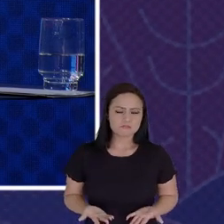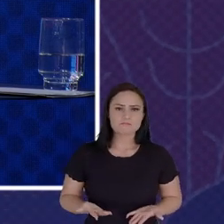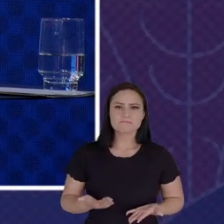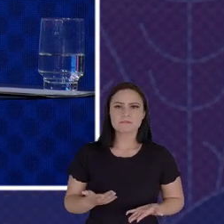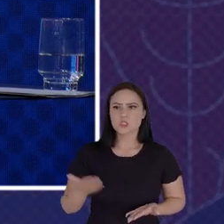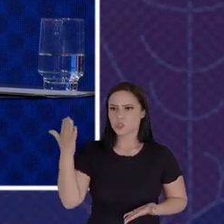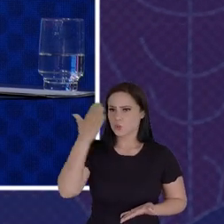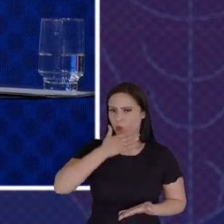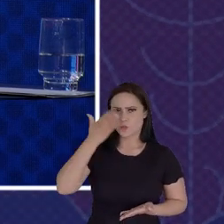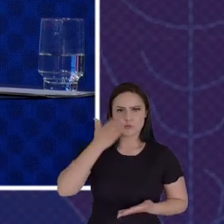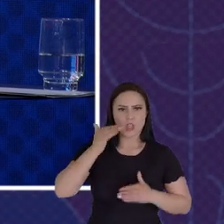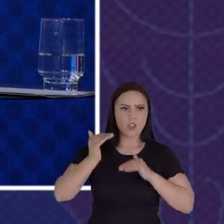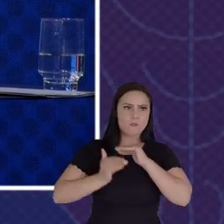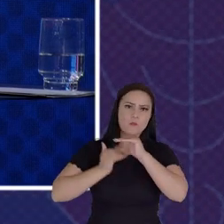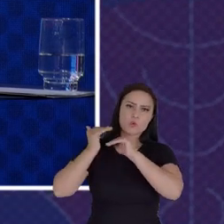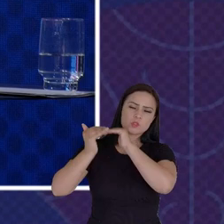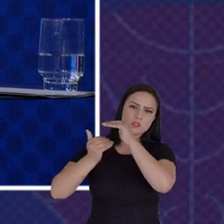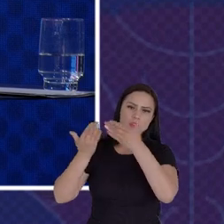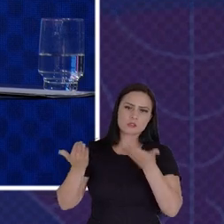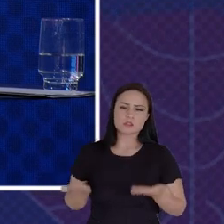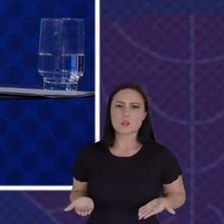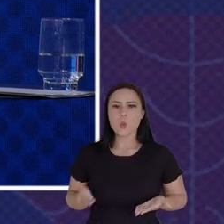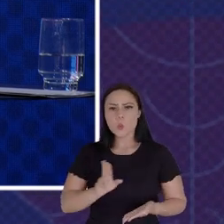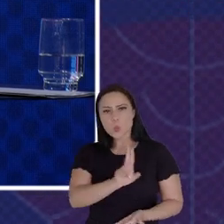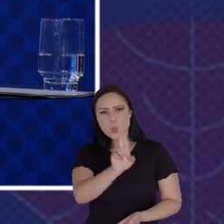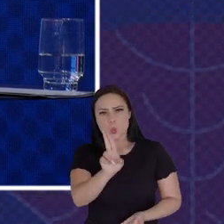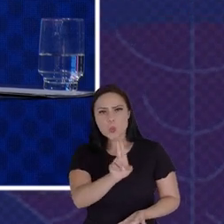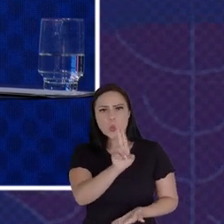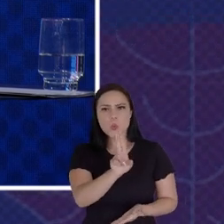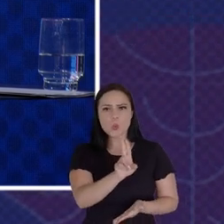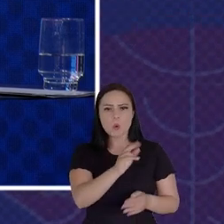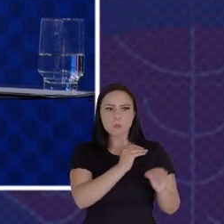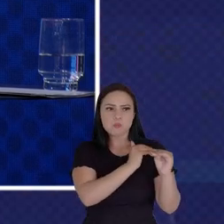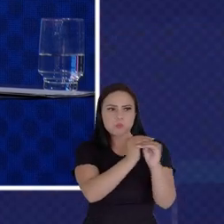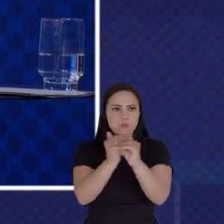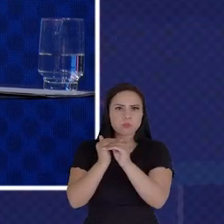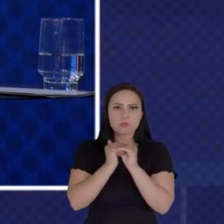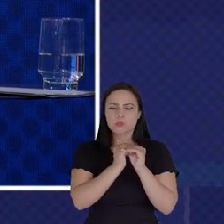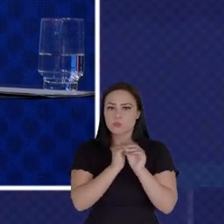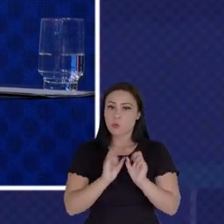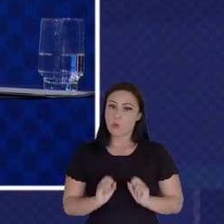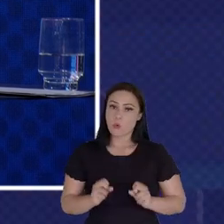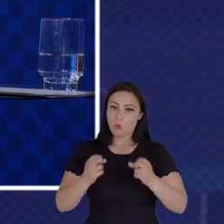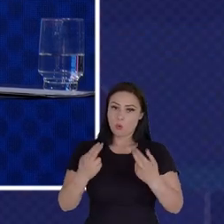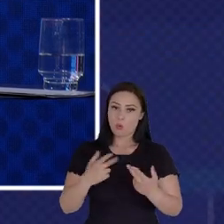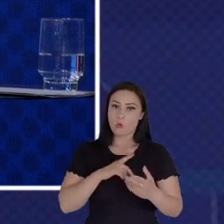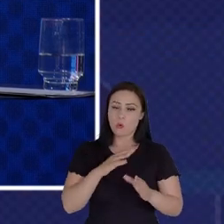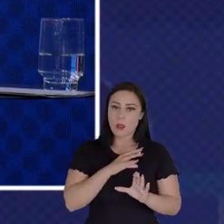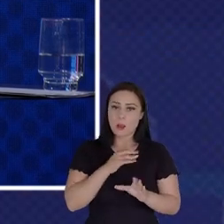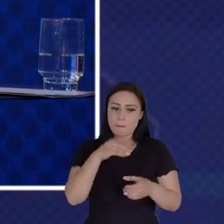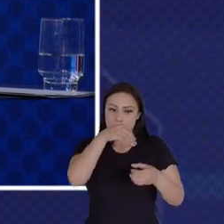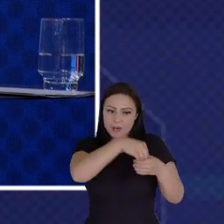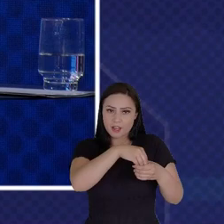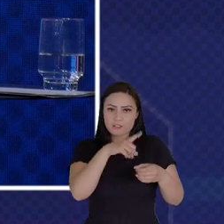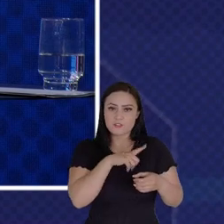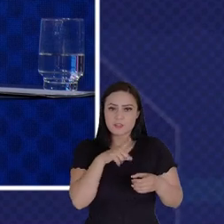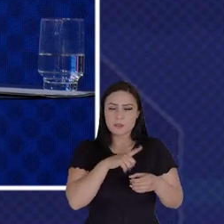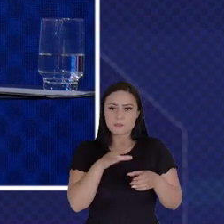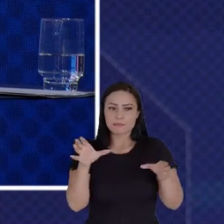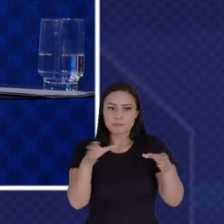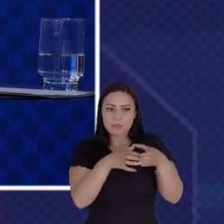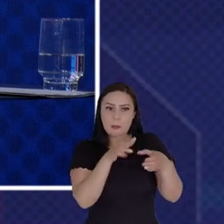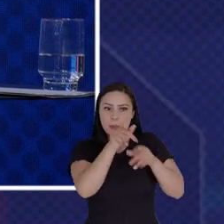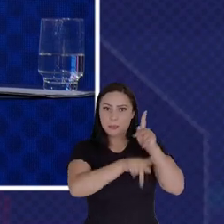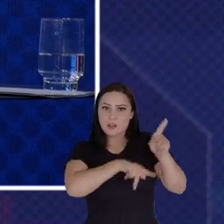That Widely Uses Or That's Widely Applicable That Could Use CRISPR So I Think There's